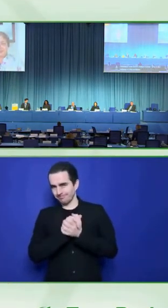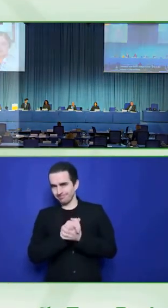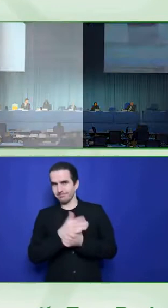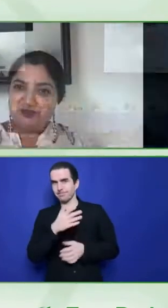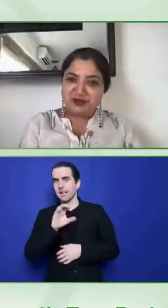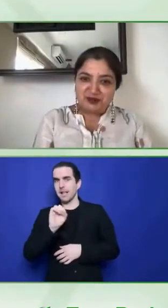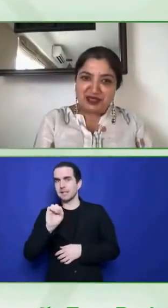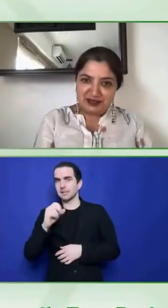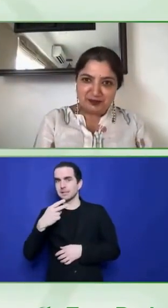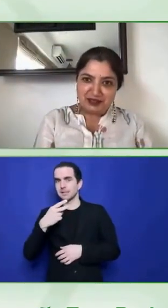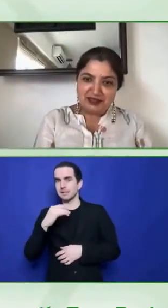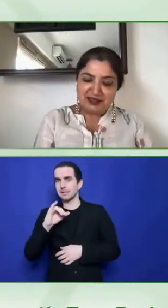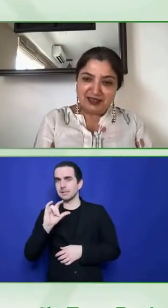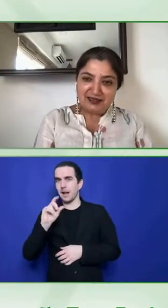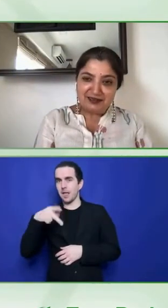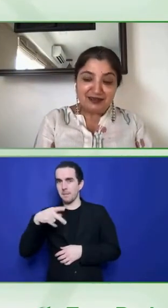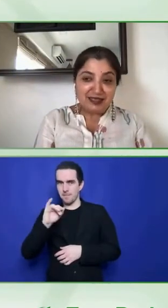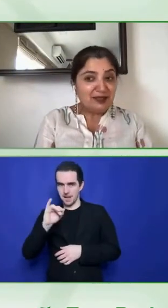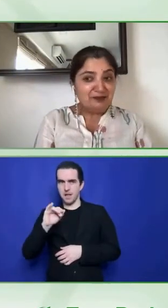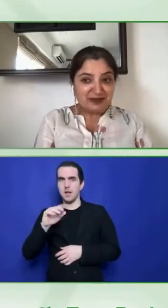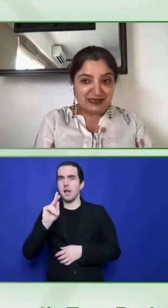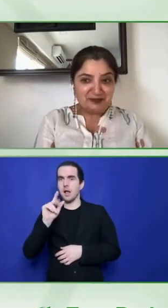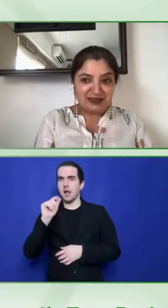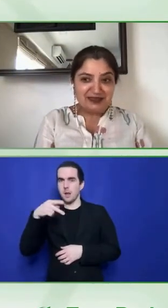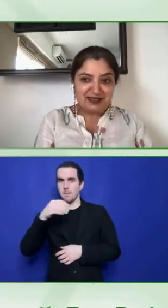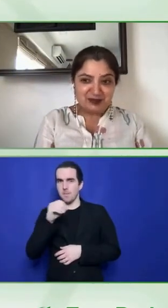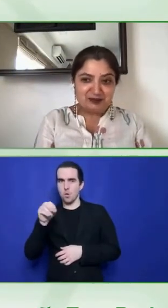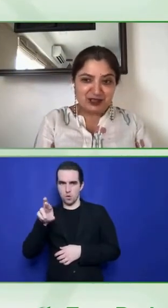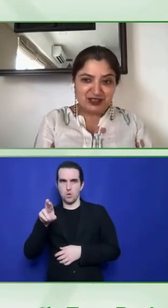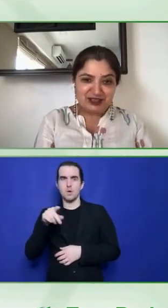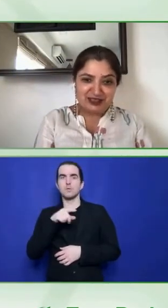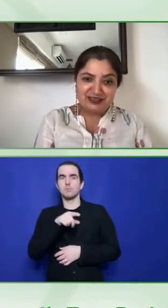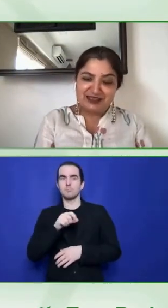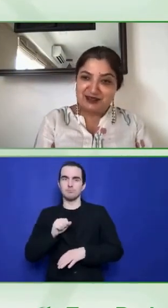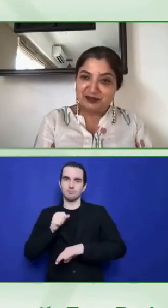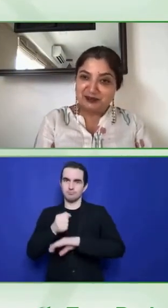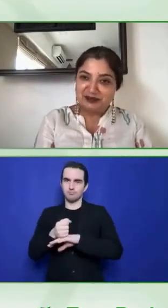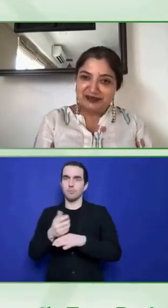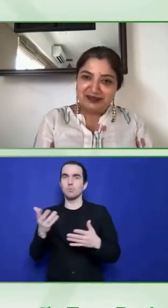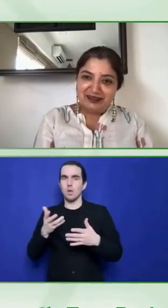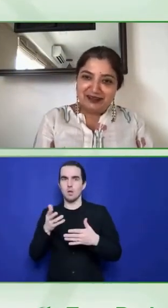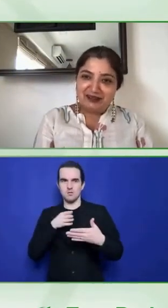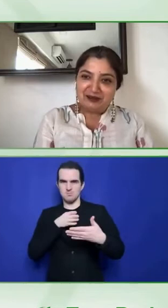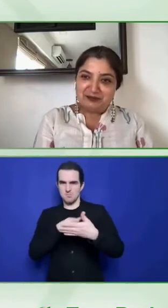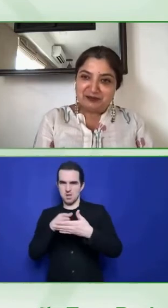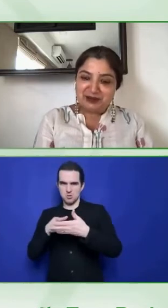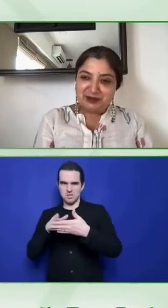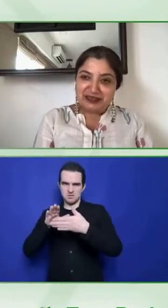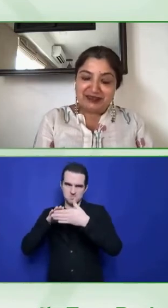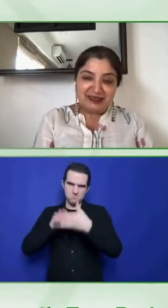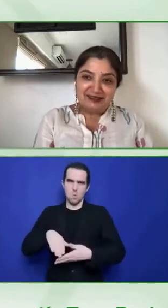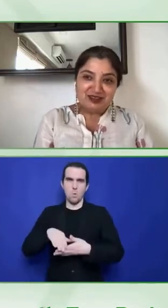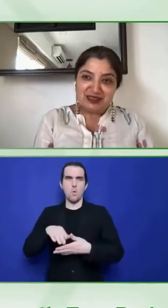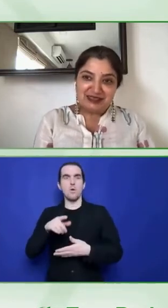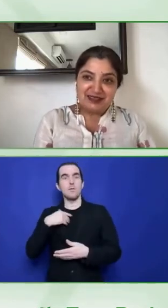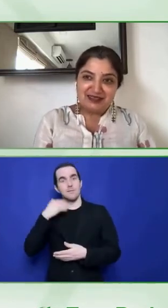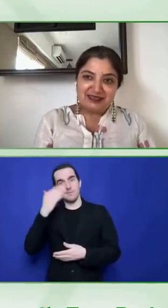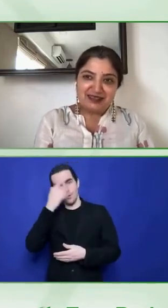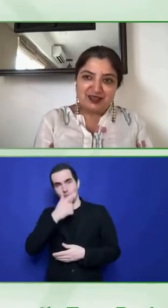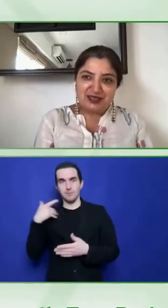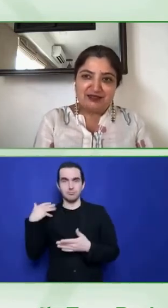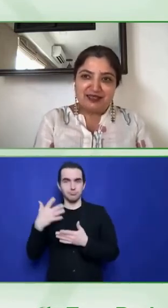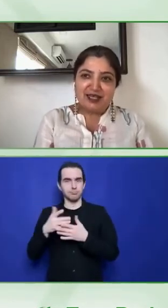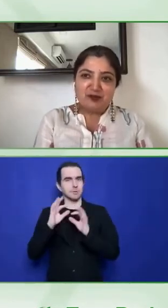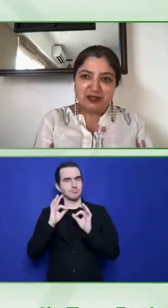Christopher. Thank you for inviting me. And I'm missing being at Zero Project today. So, you know, just